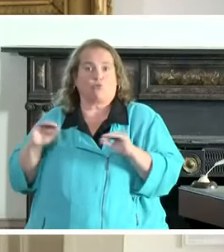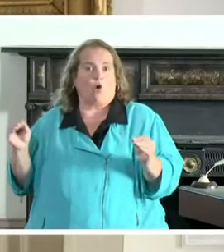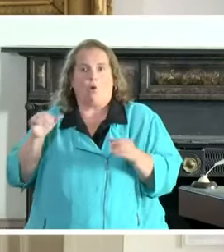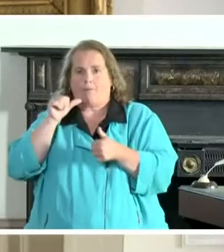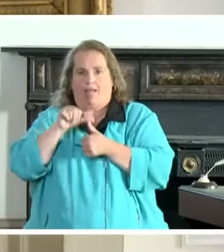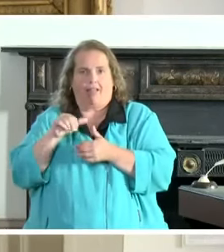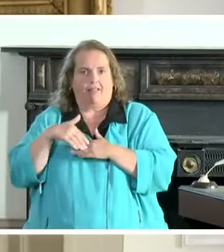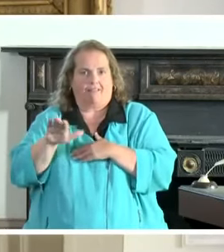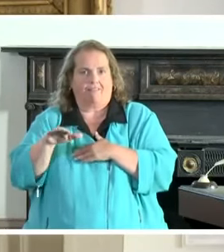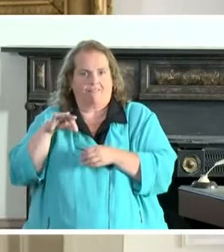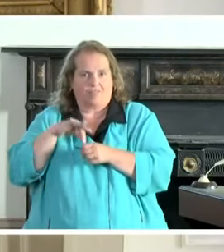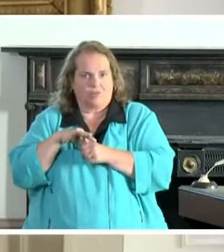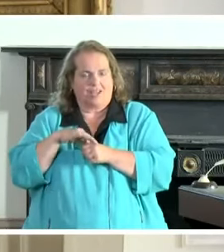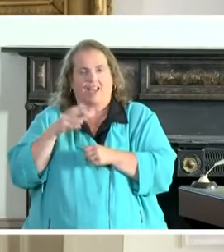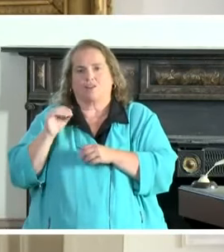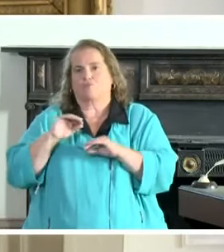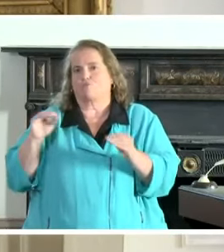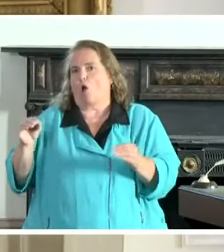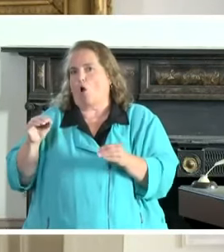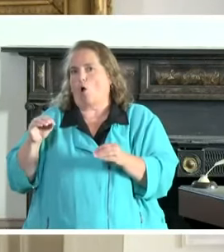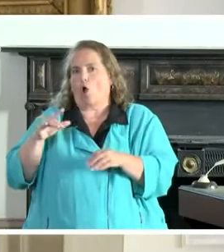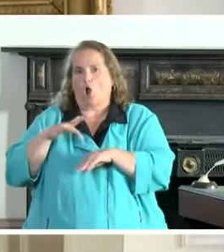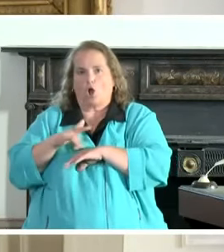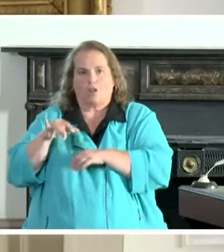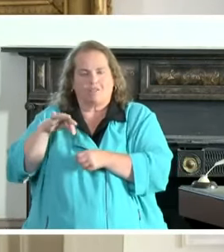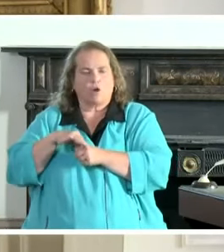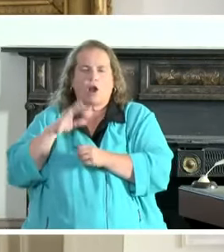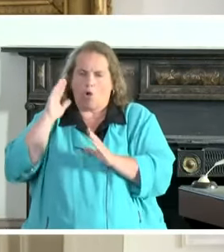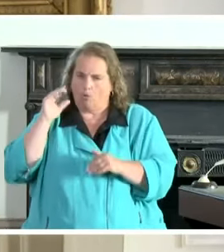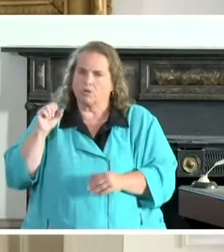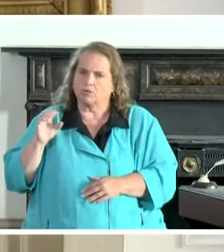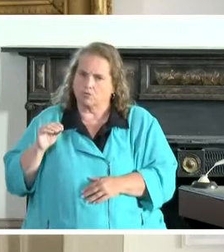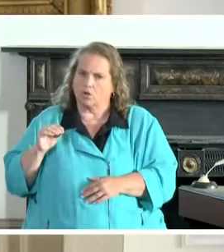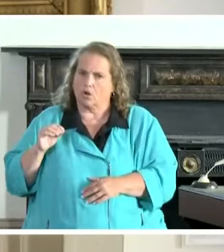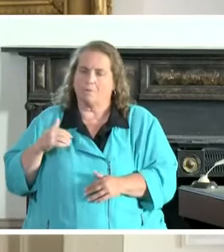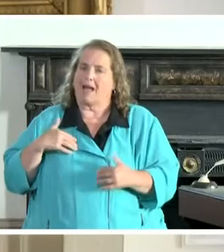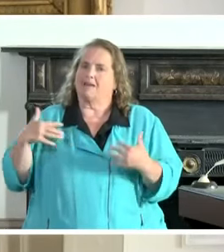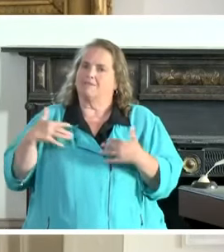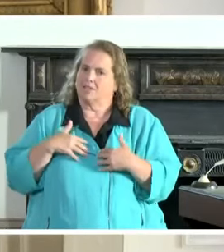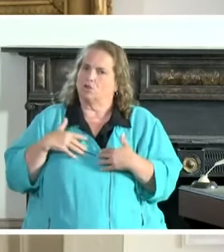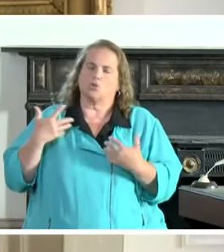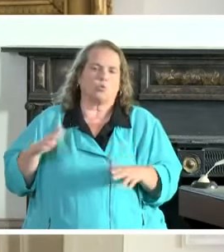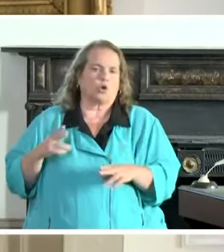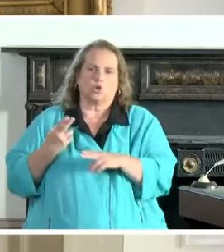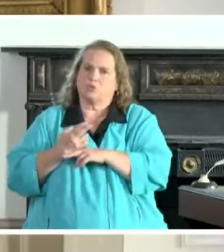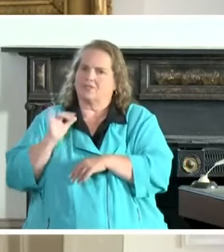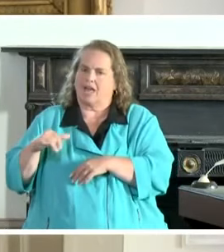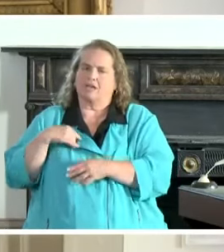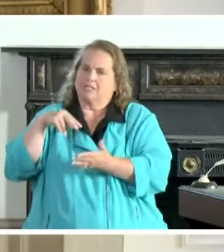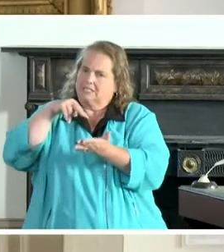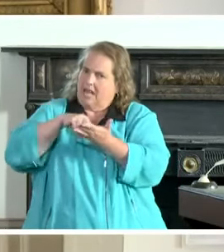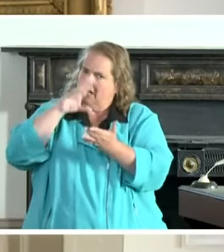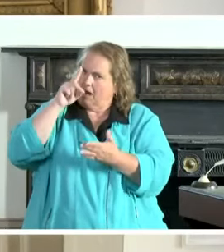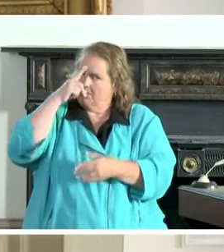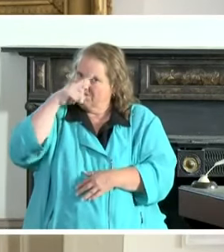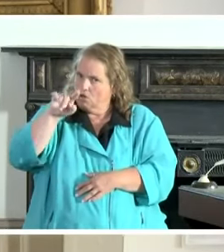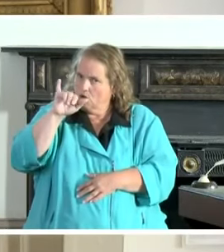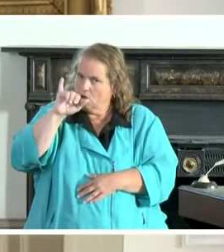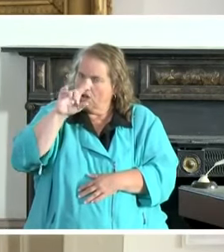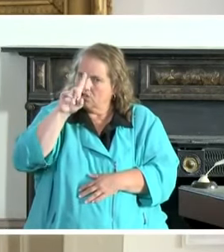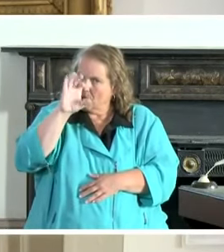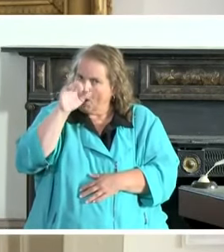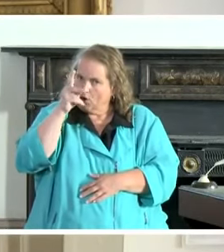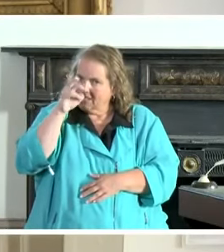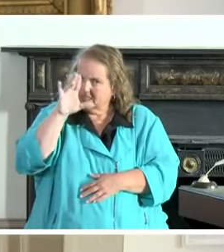future and not do the early voting in the future. And I have fears that it will be used that way. So we've got to stand up for democracy. We've got to stand up for